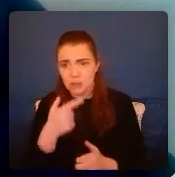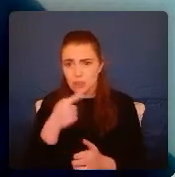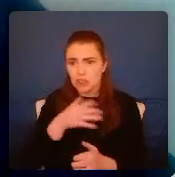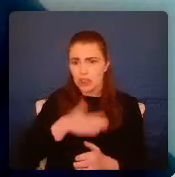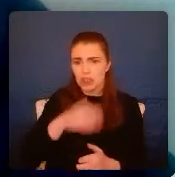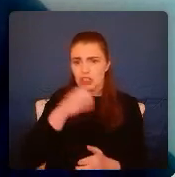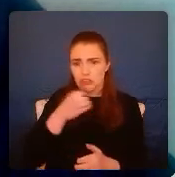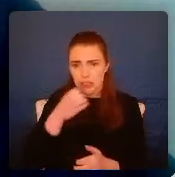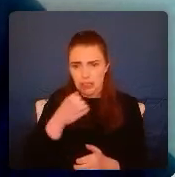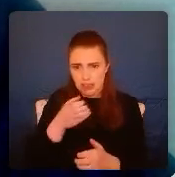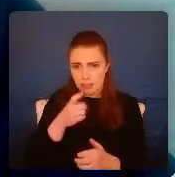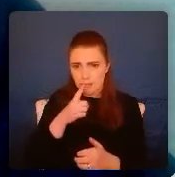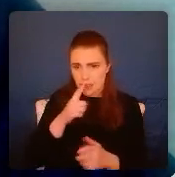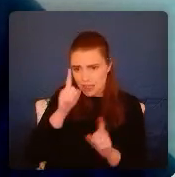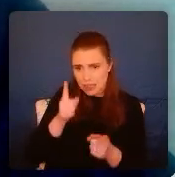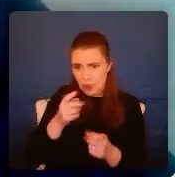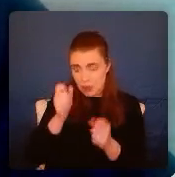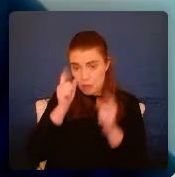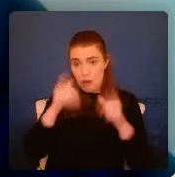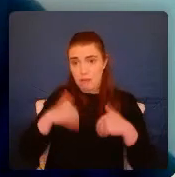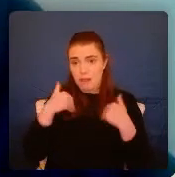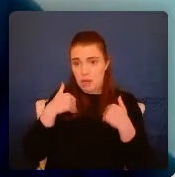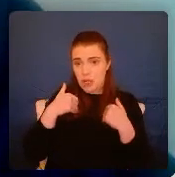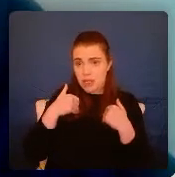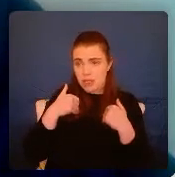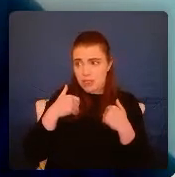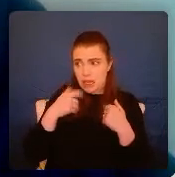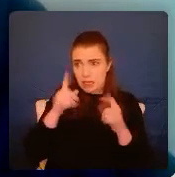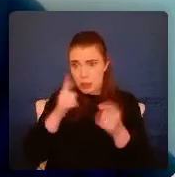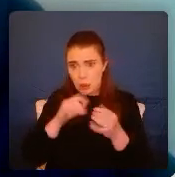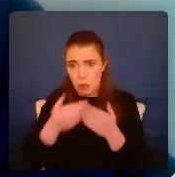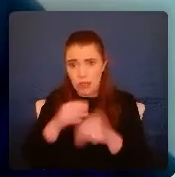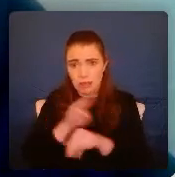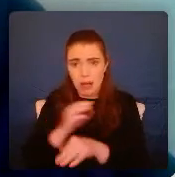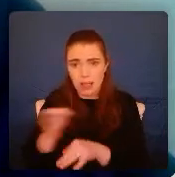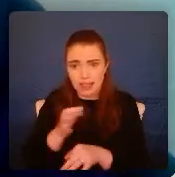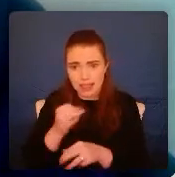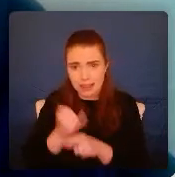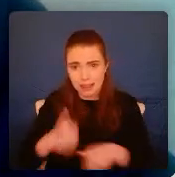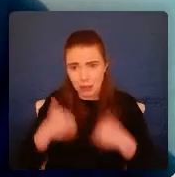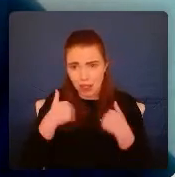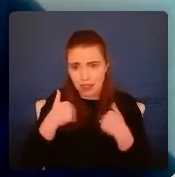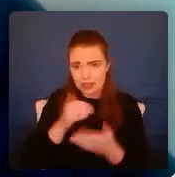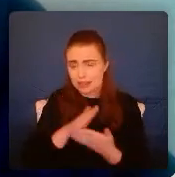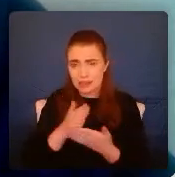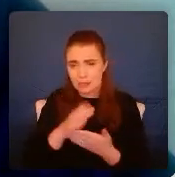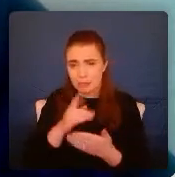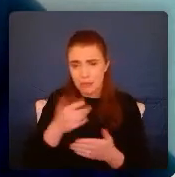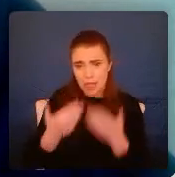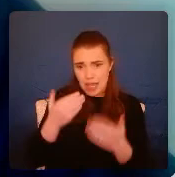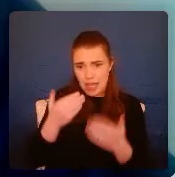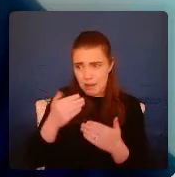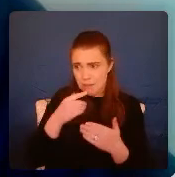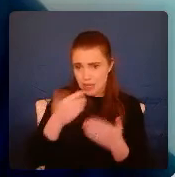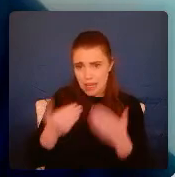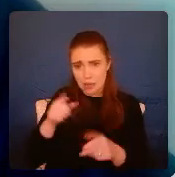never knew which mum I'd meet that day, whenever she got up. The night time wasn't much better. How can you be expected to sleep at night